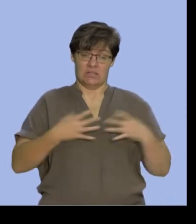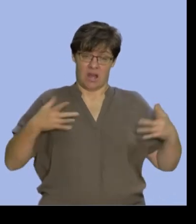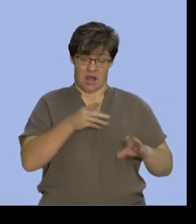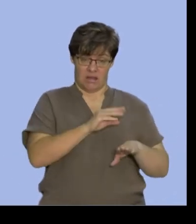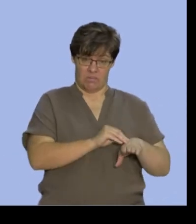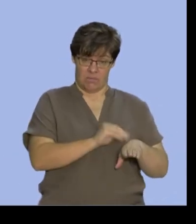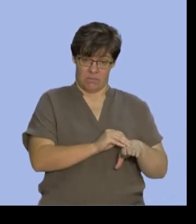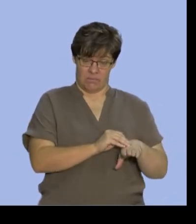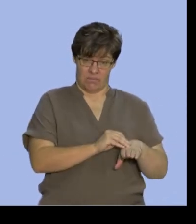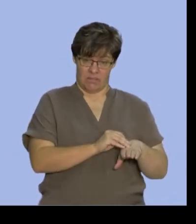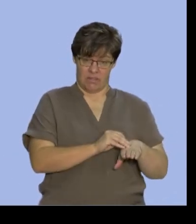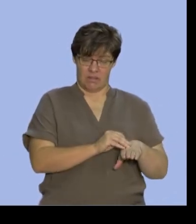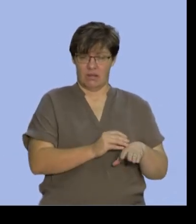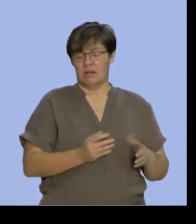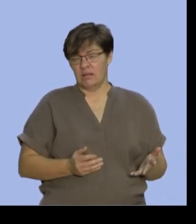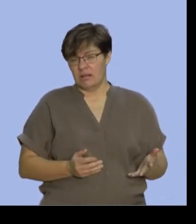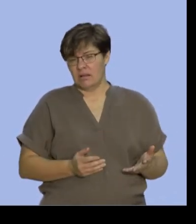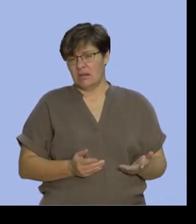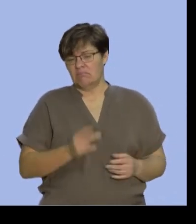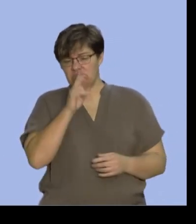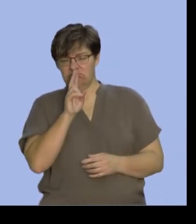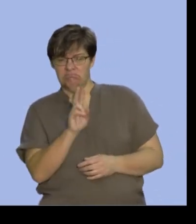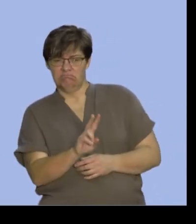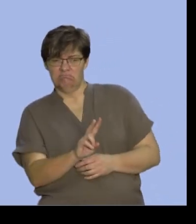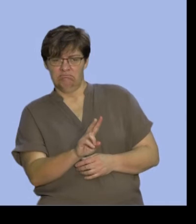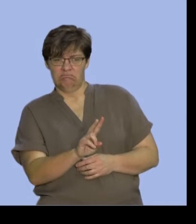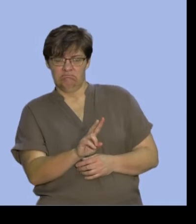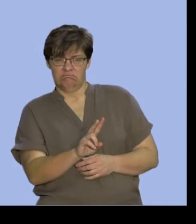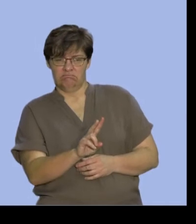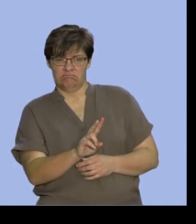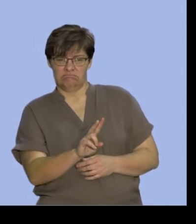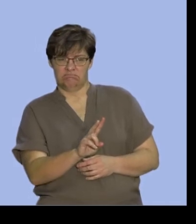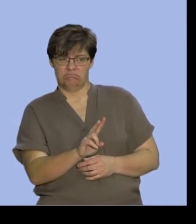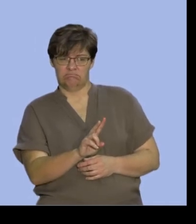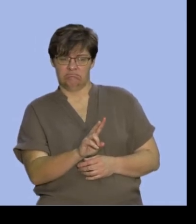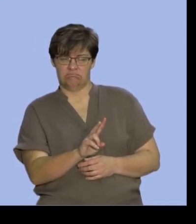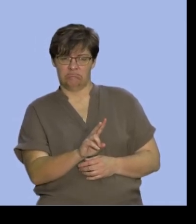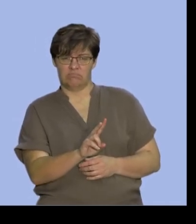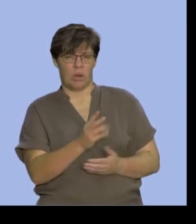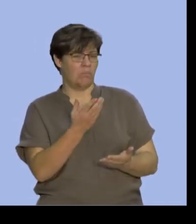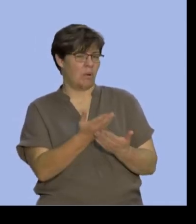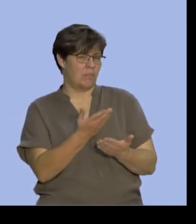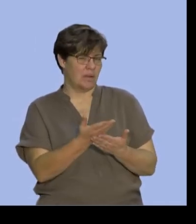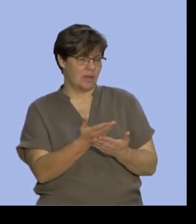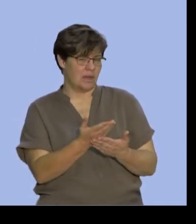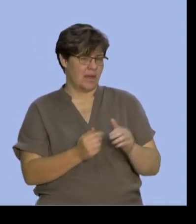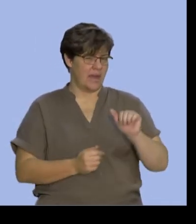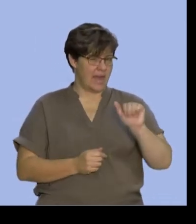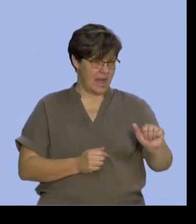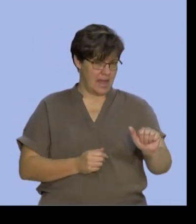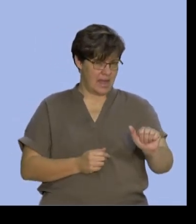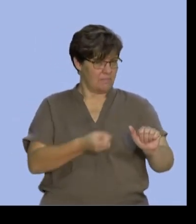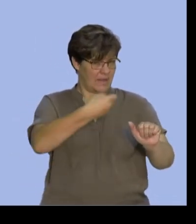is to say if I'm looking at the probability of A as being given,